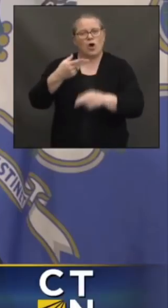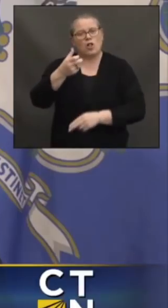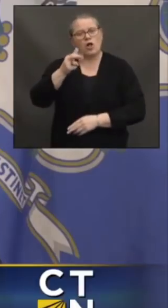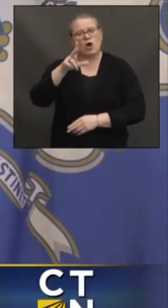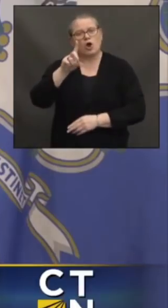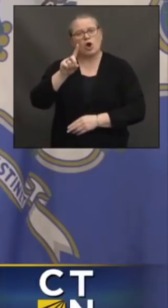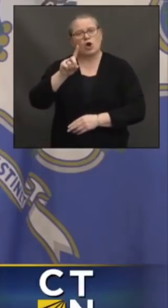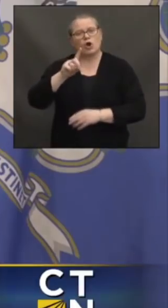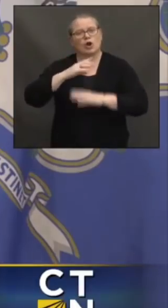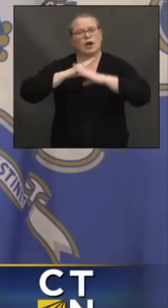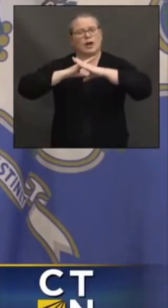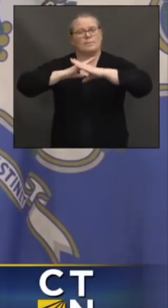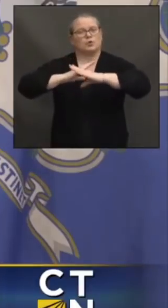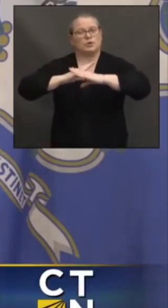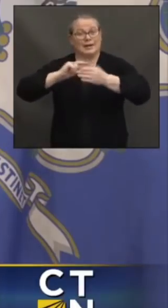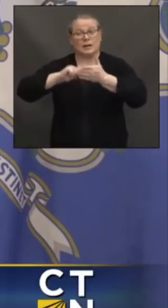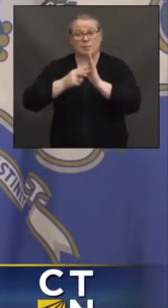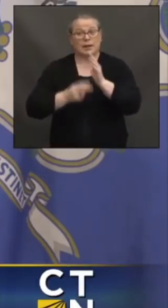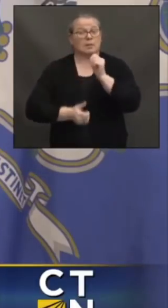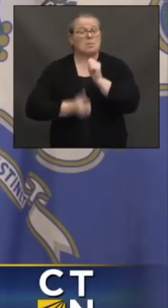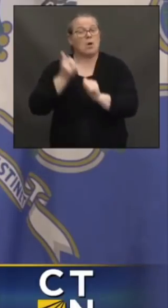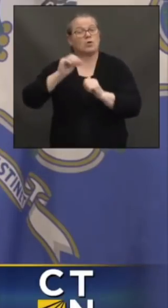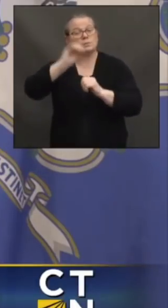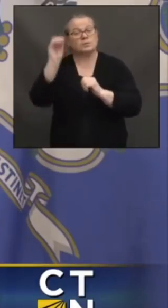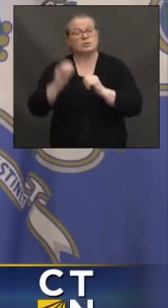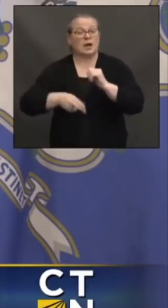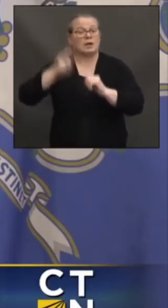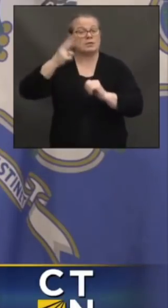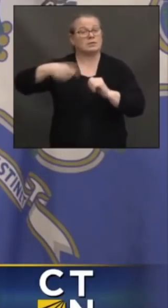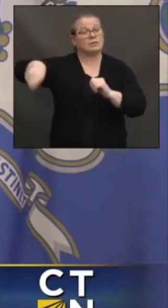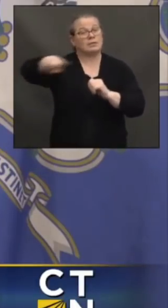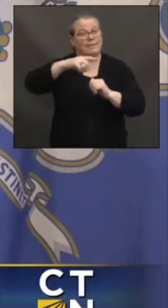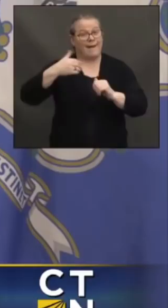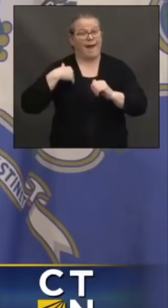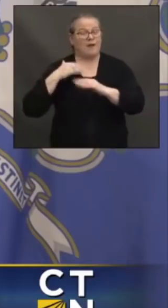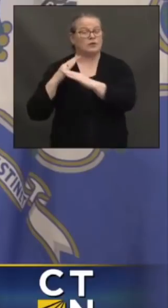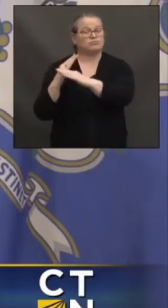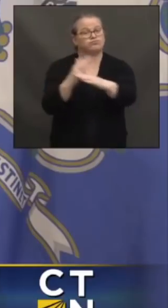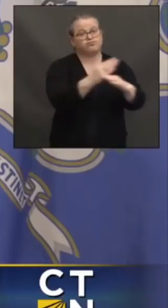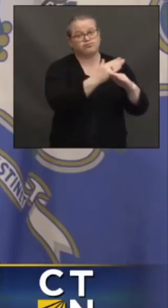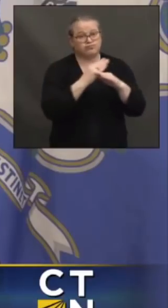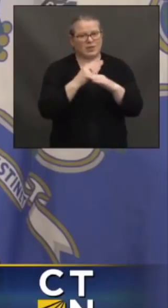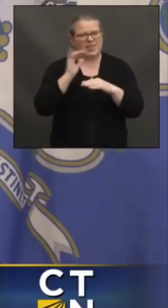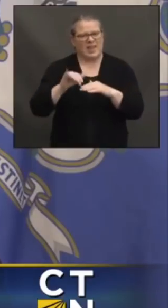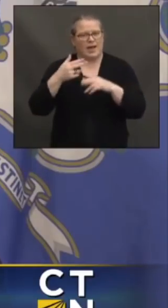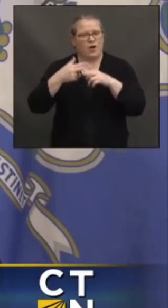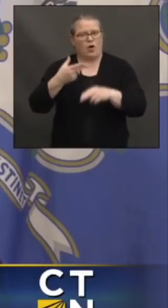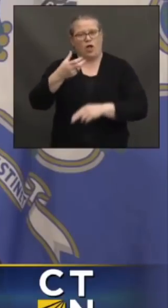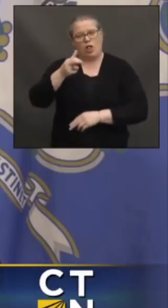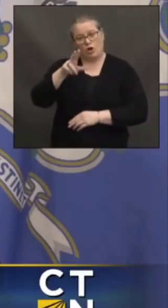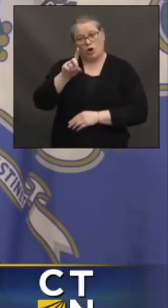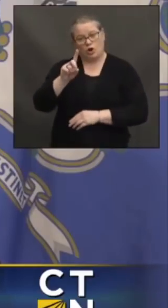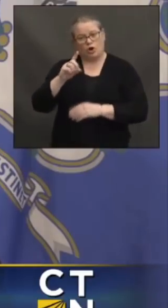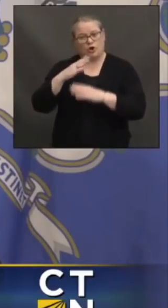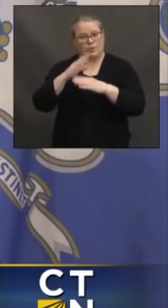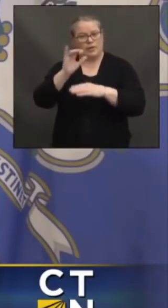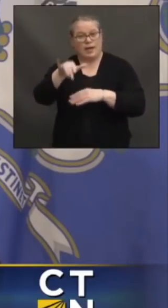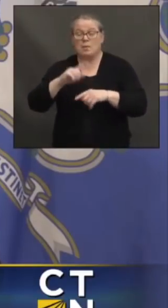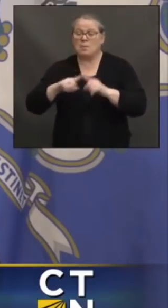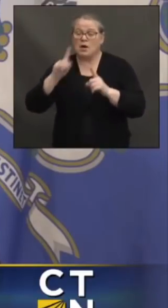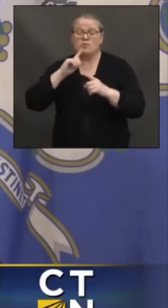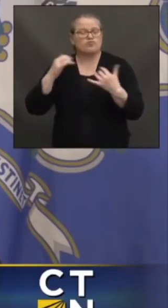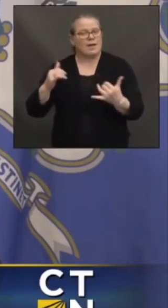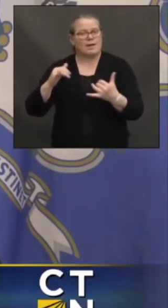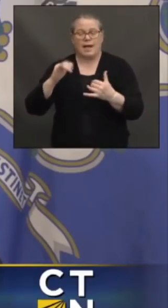about that. My strong recommendation is outdoors, use your discretion. Indoors, especially in a public place, continue to wear the